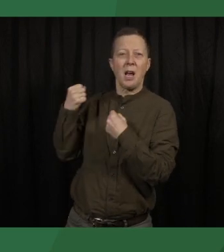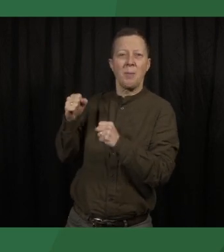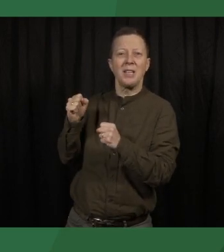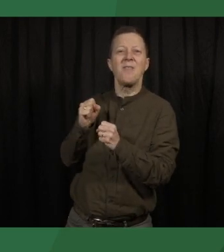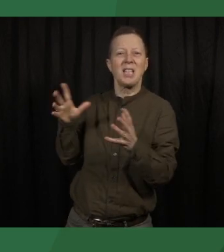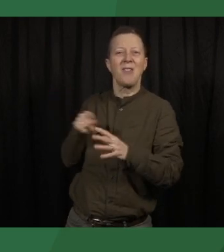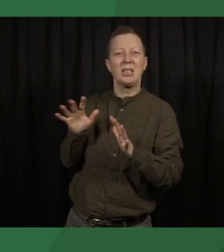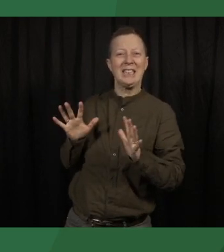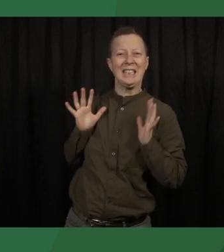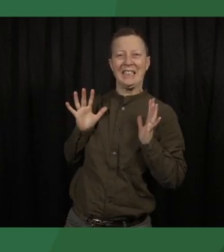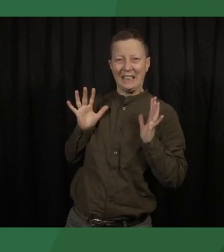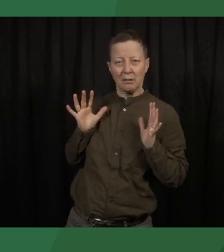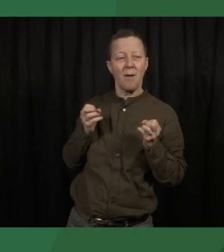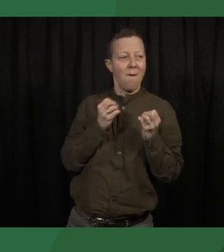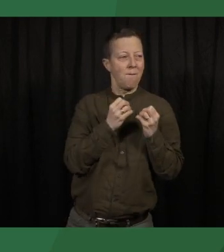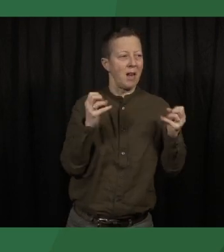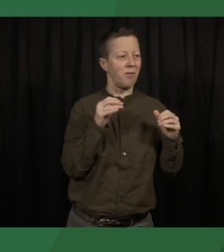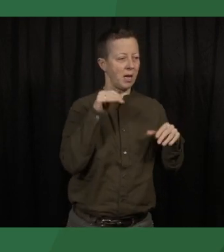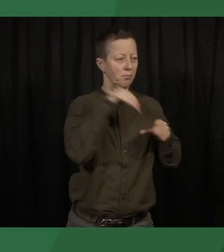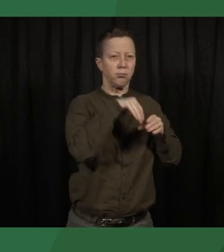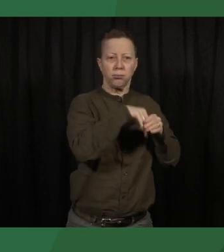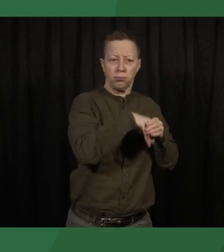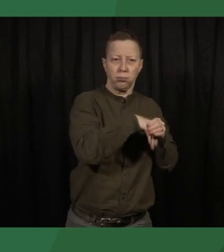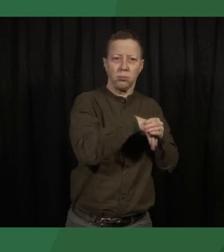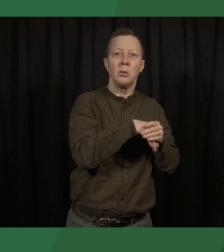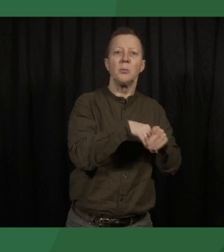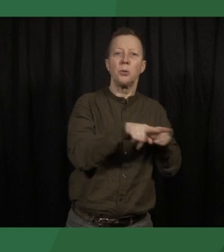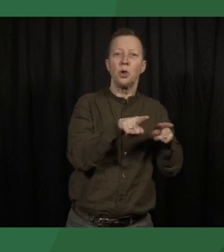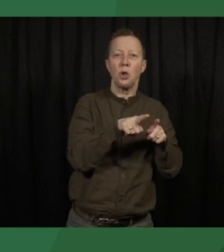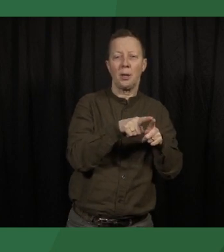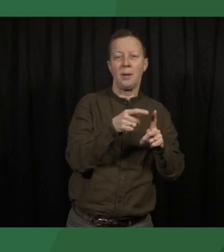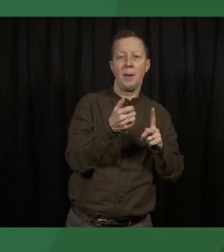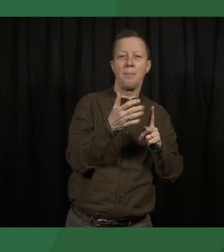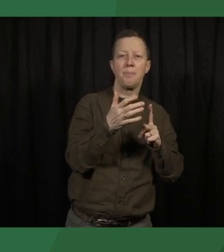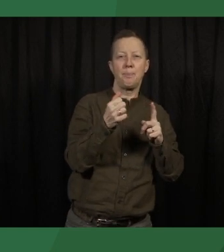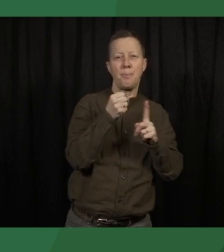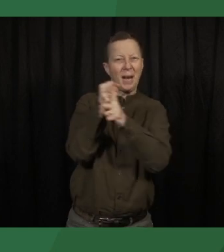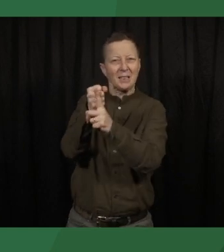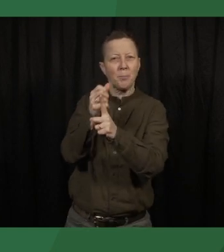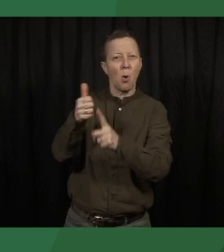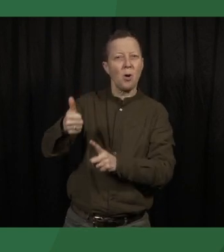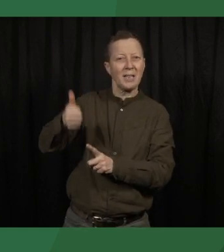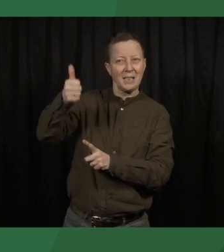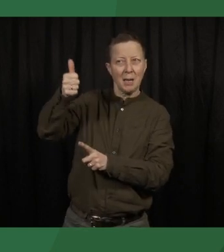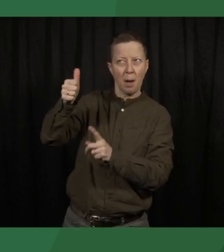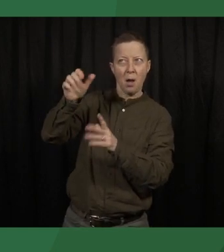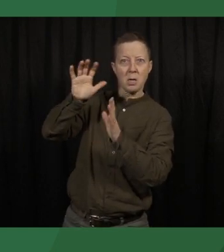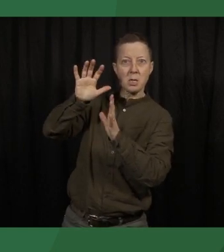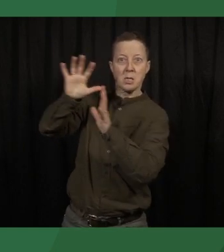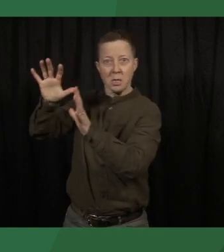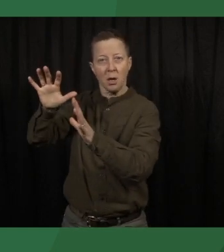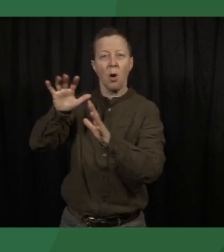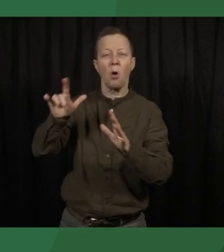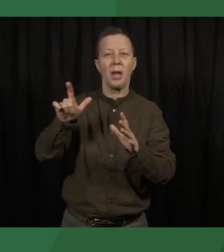As more people join, the pressure on the regime mounts, raising the costs of maintaining status